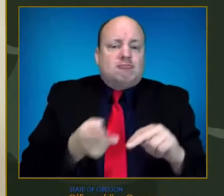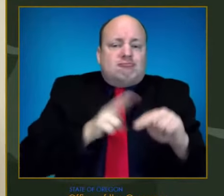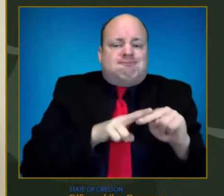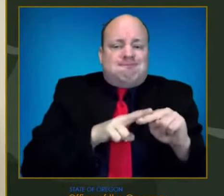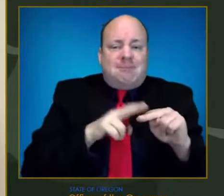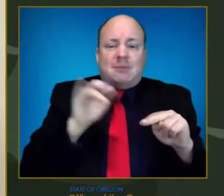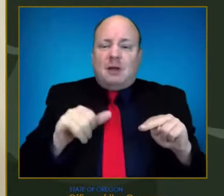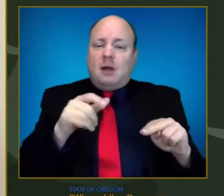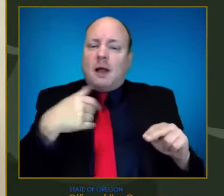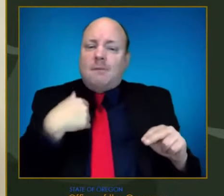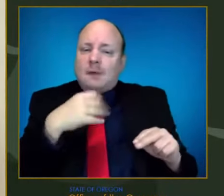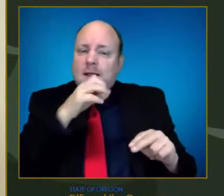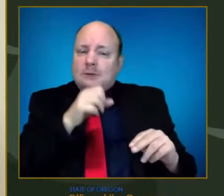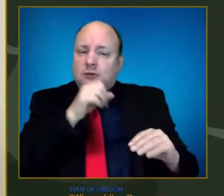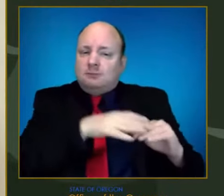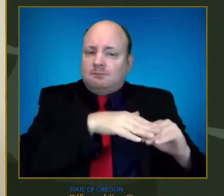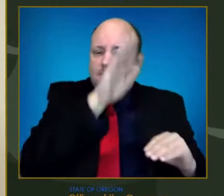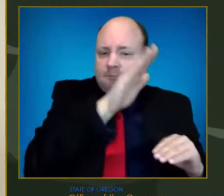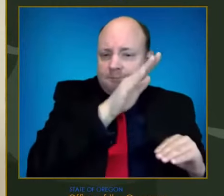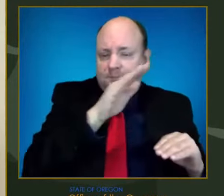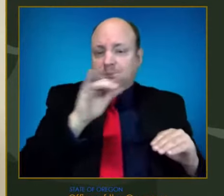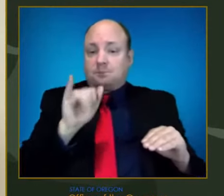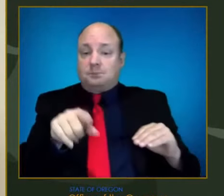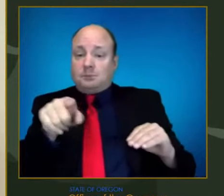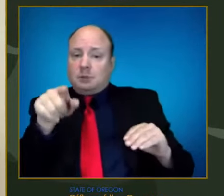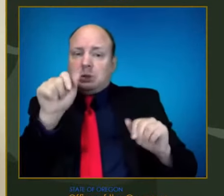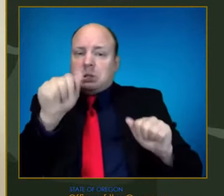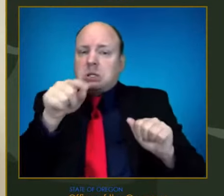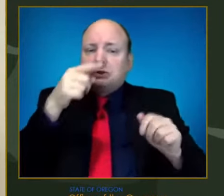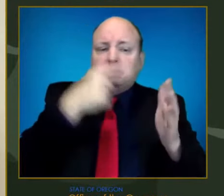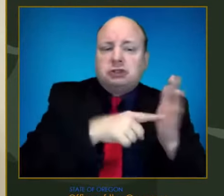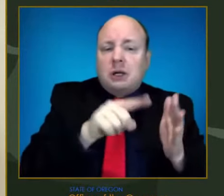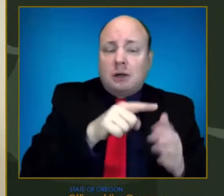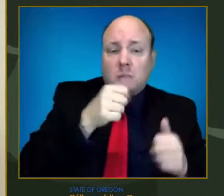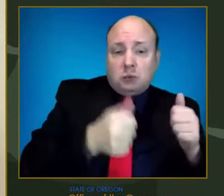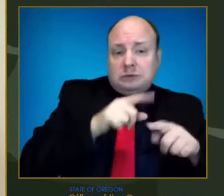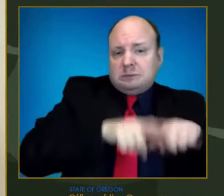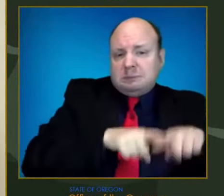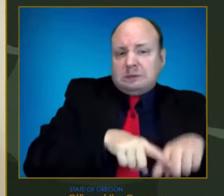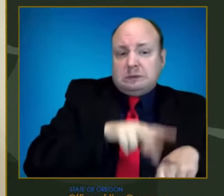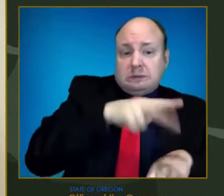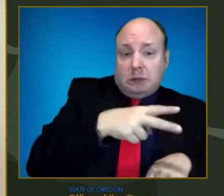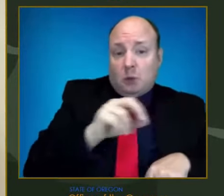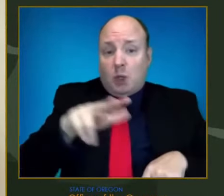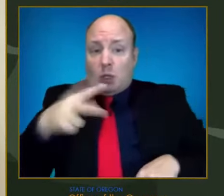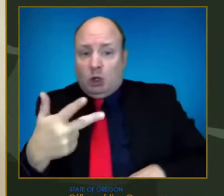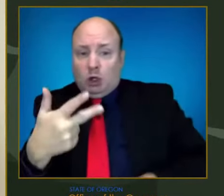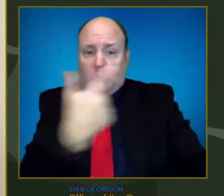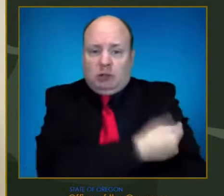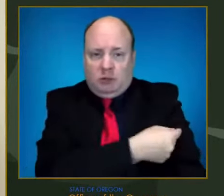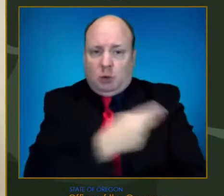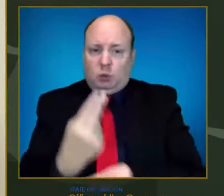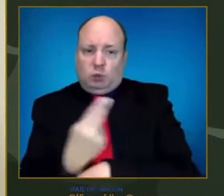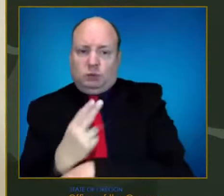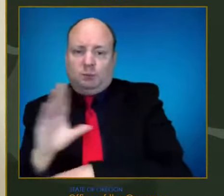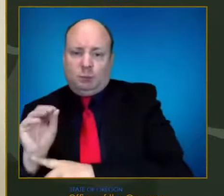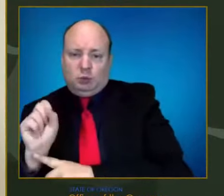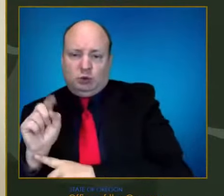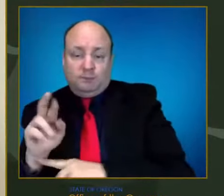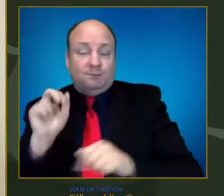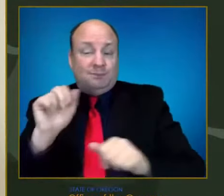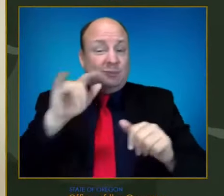We've certainly come a long way. And yet, this virus continues to keep us on our toes.